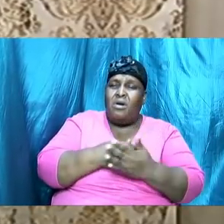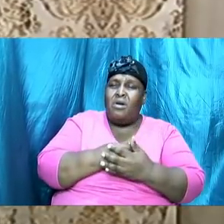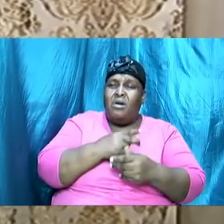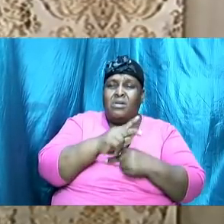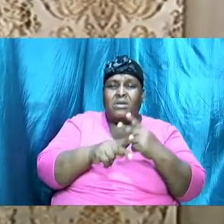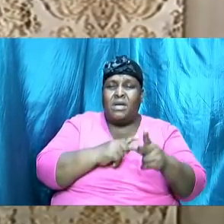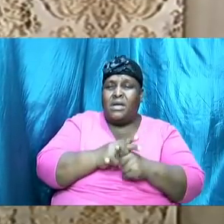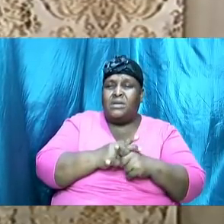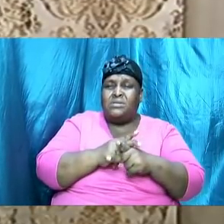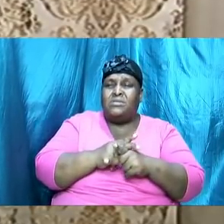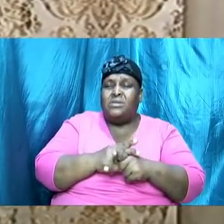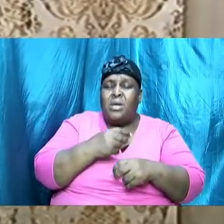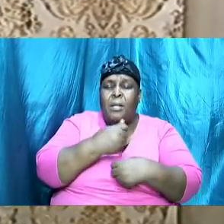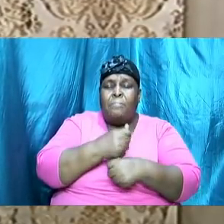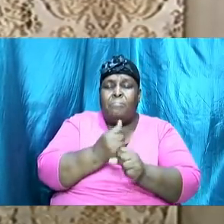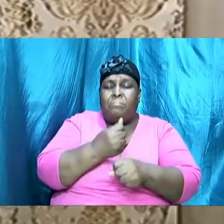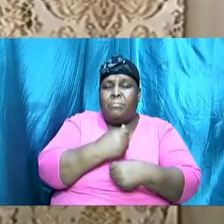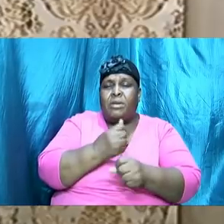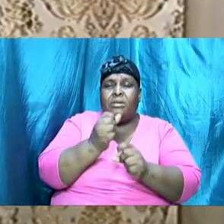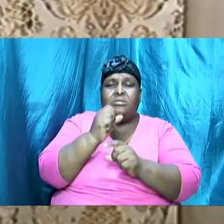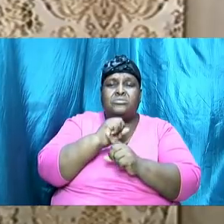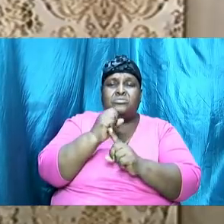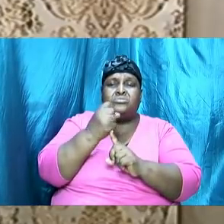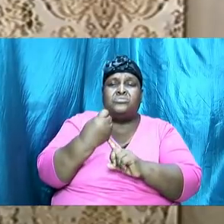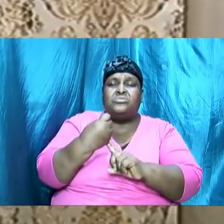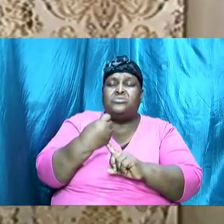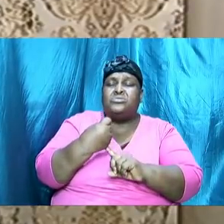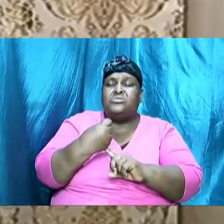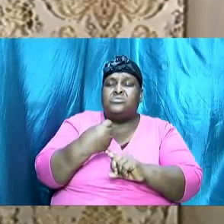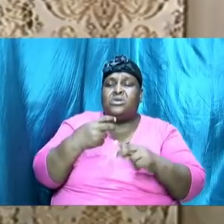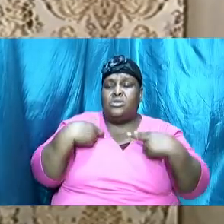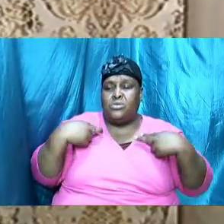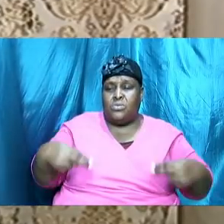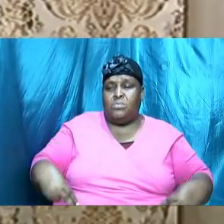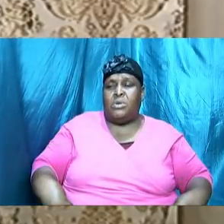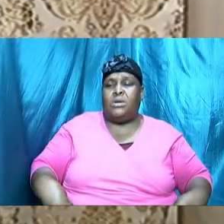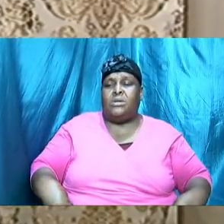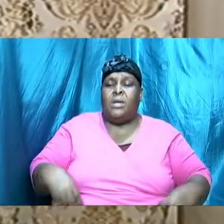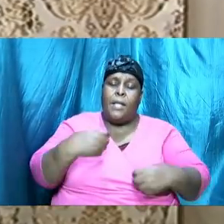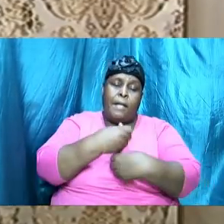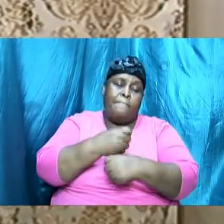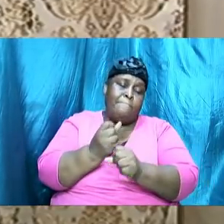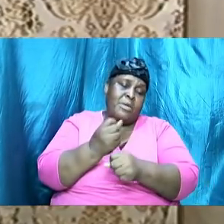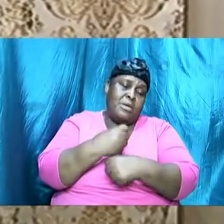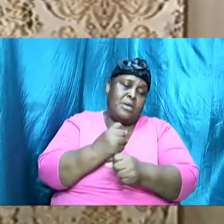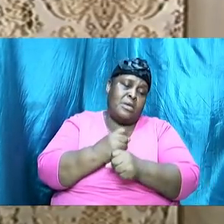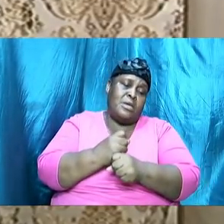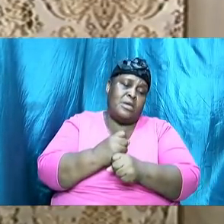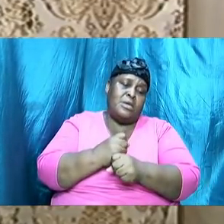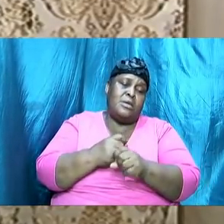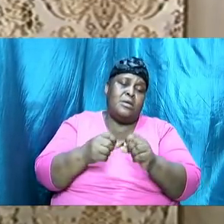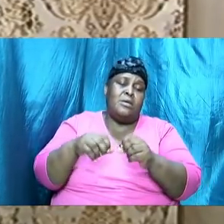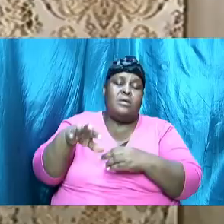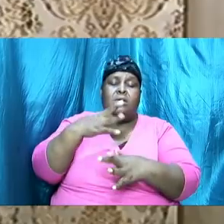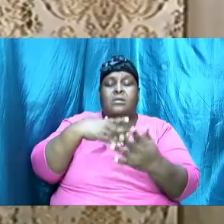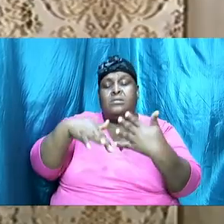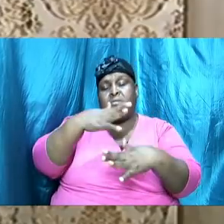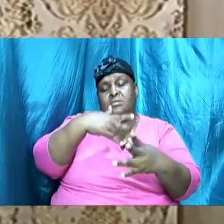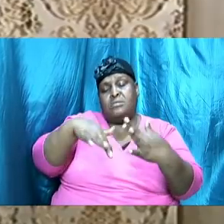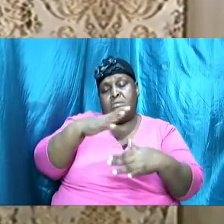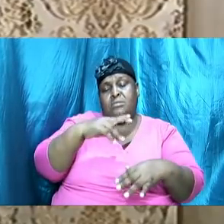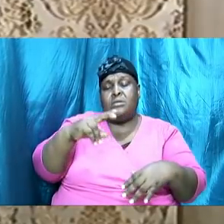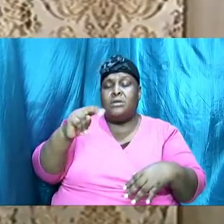as social beings, and as a result of that, the need to interact, the need to socialize, the need to have